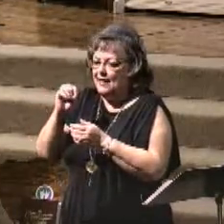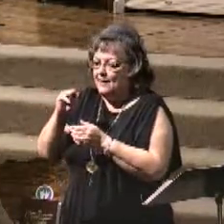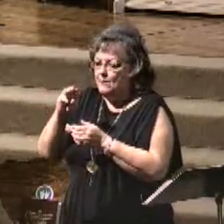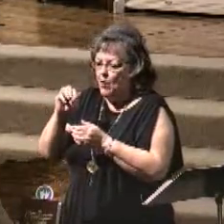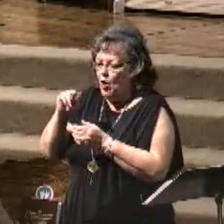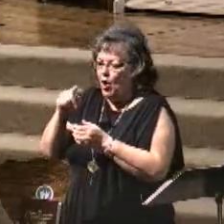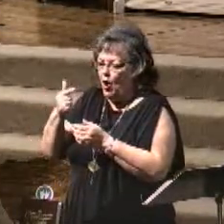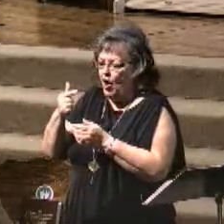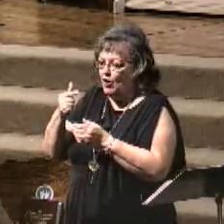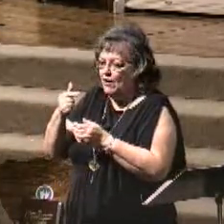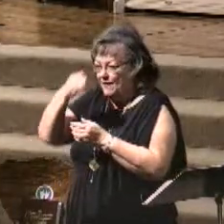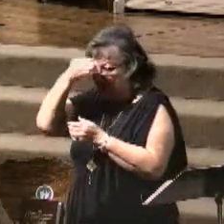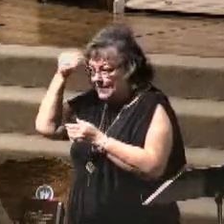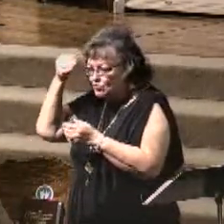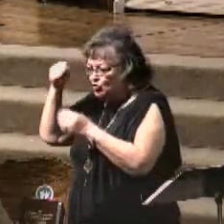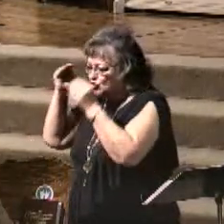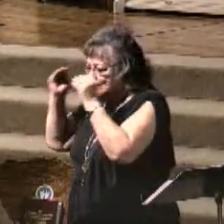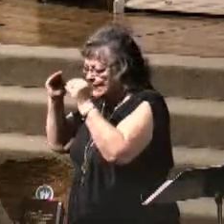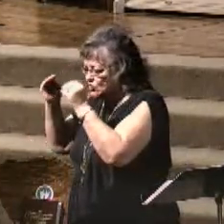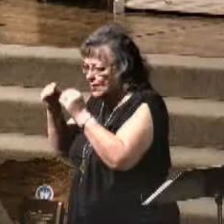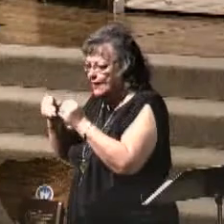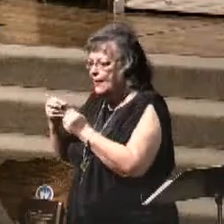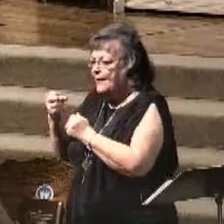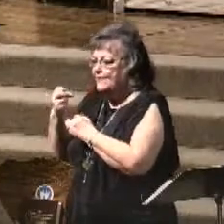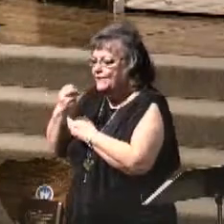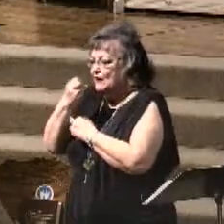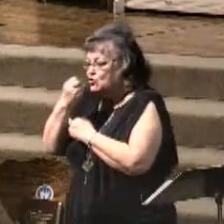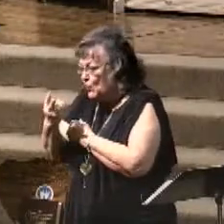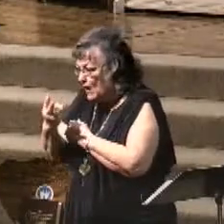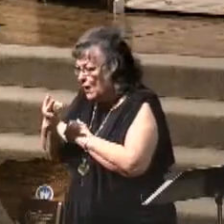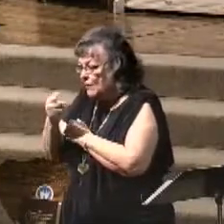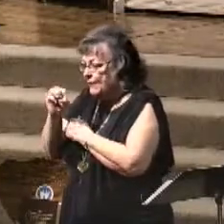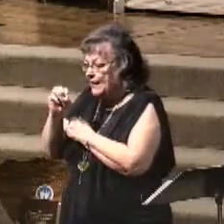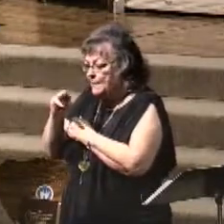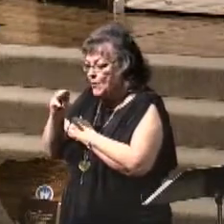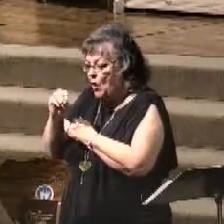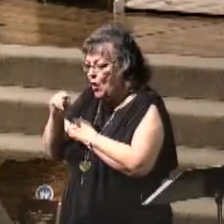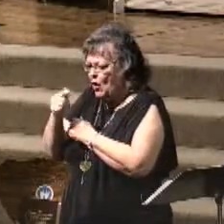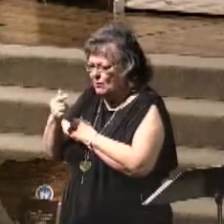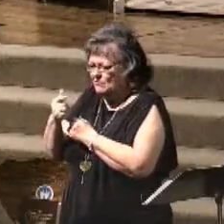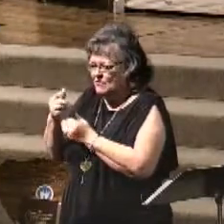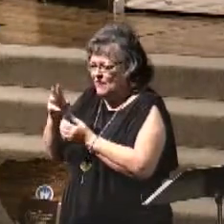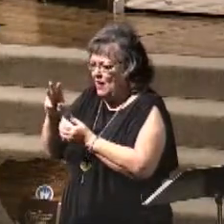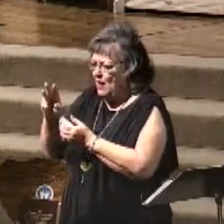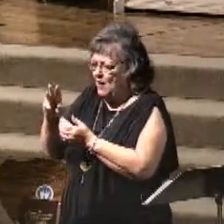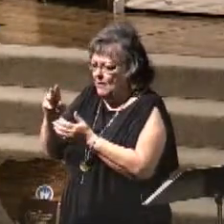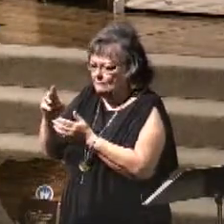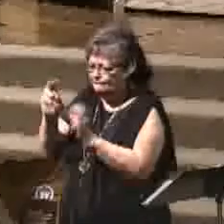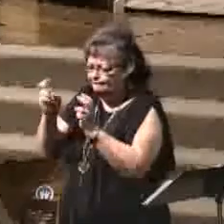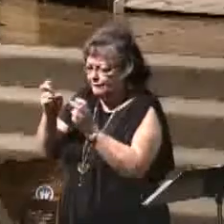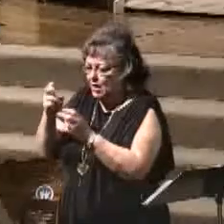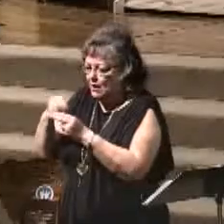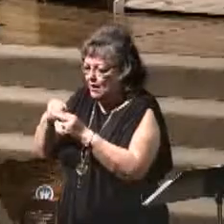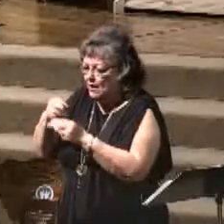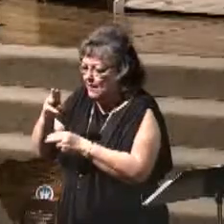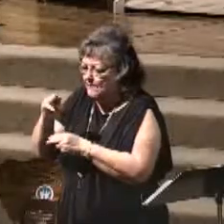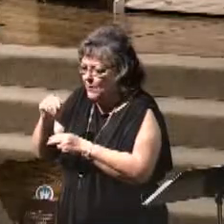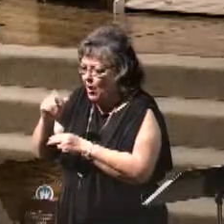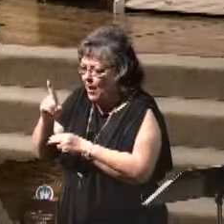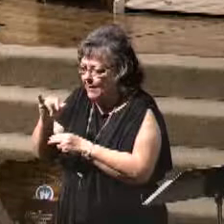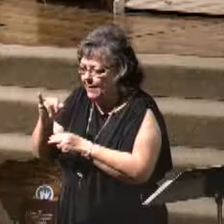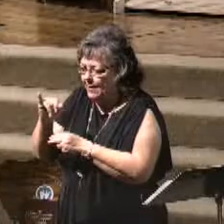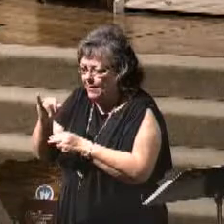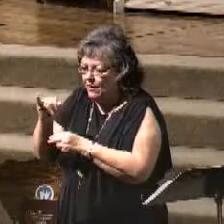hadith, they teach that the 12th imam, the Mahdi, they call him, will link up with Jesus.